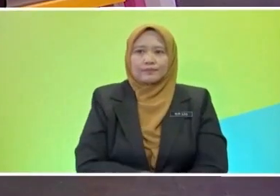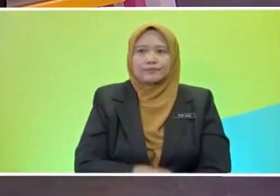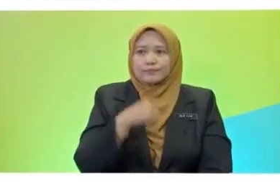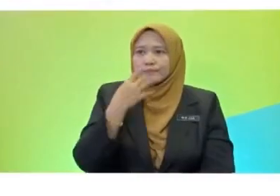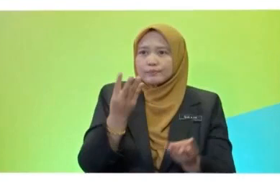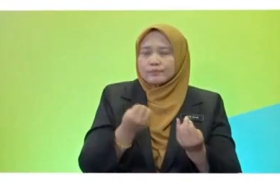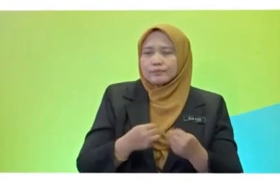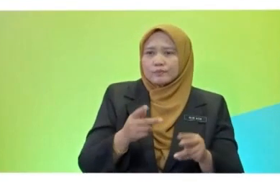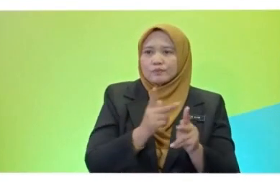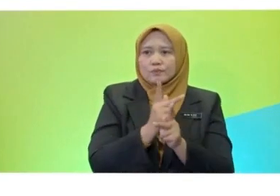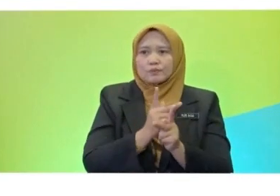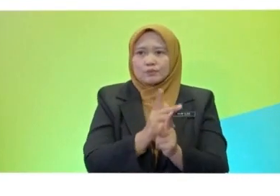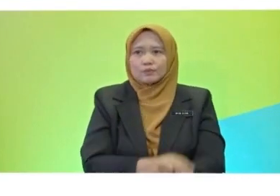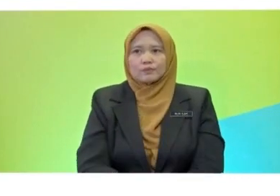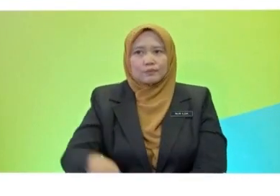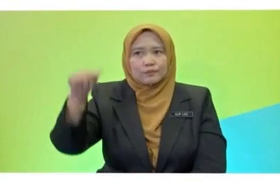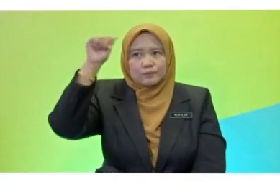share? Okay, Erin, go ahead.